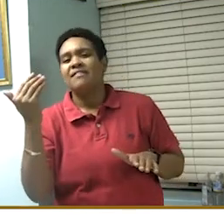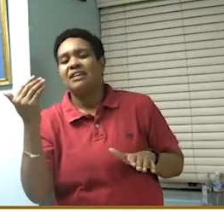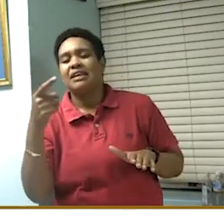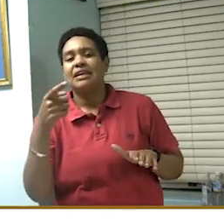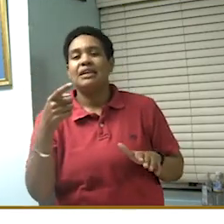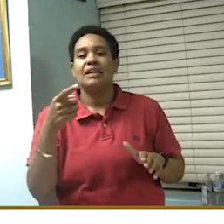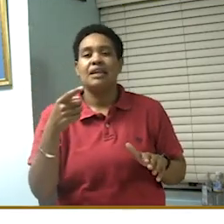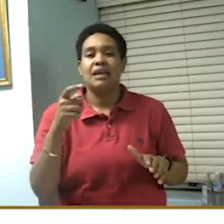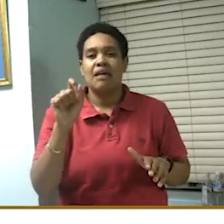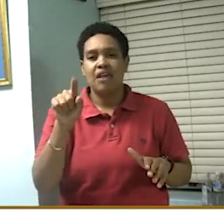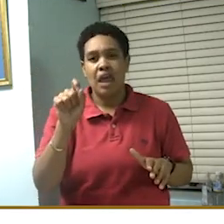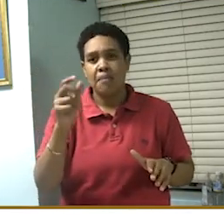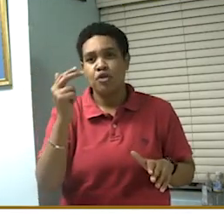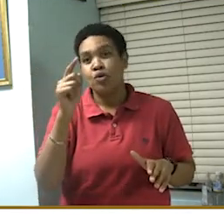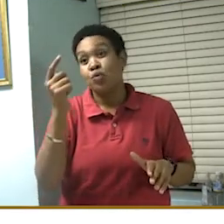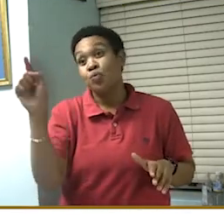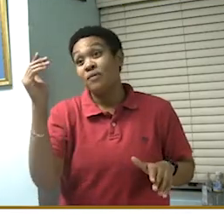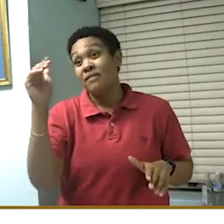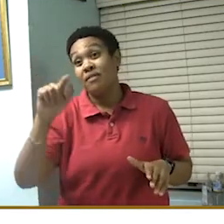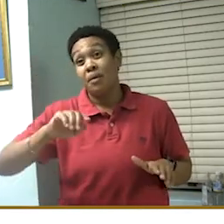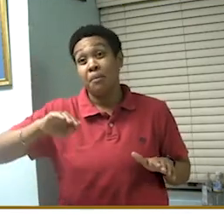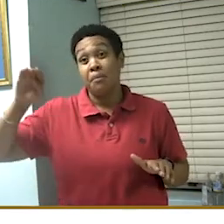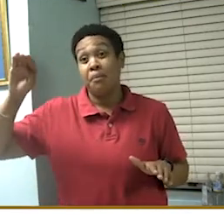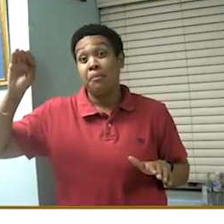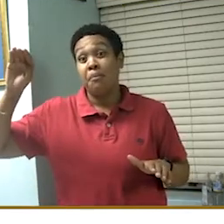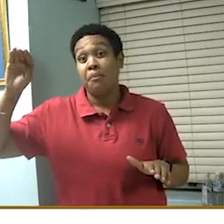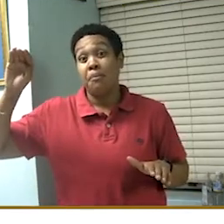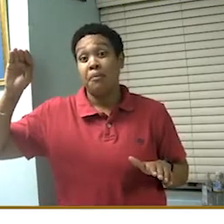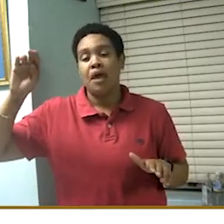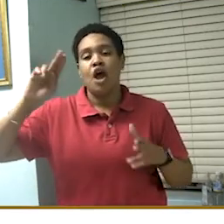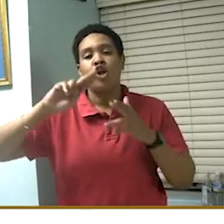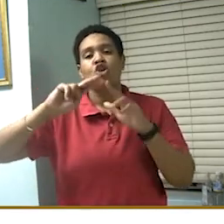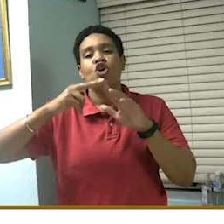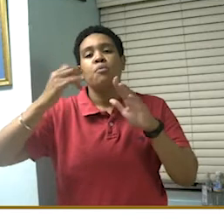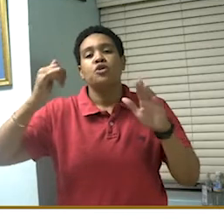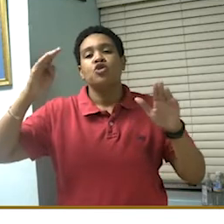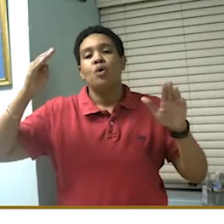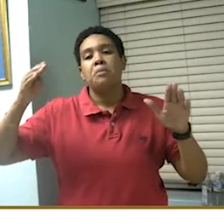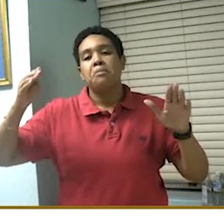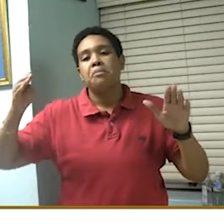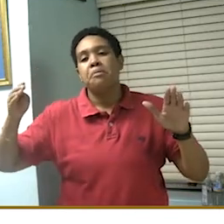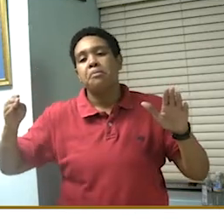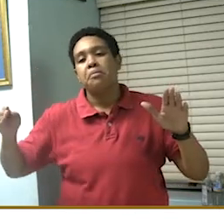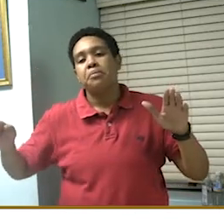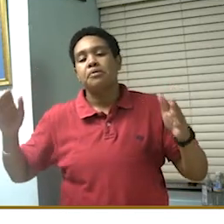of April, and the numbers are decreasing currently.